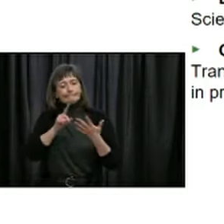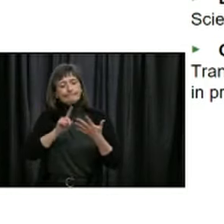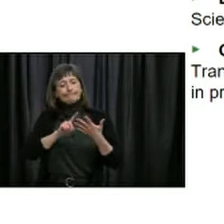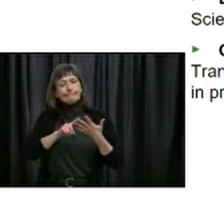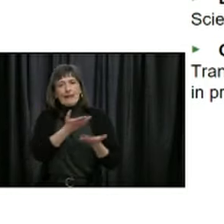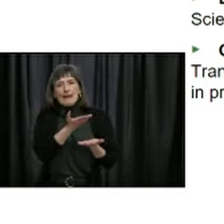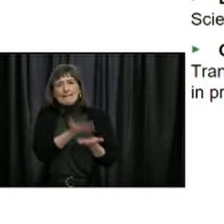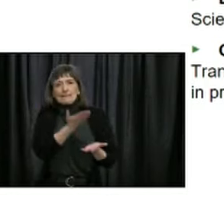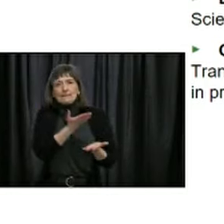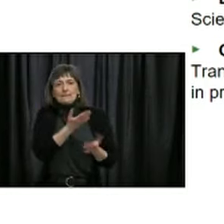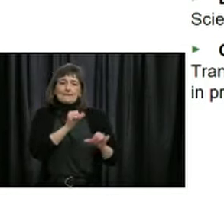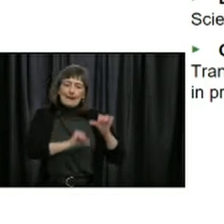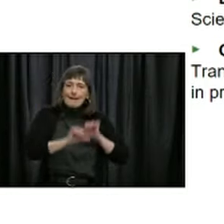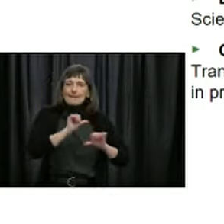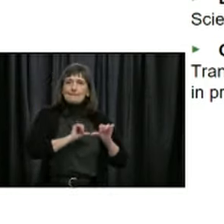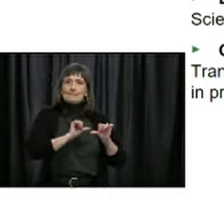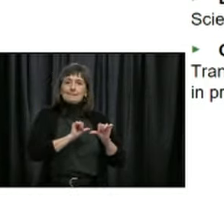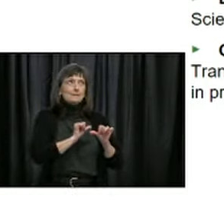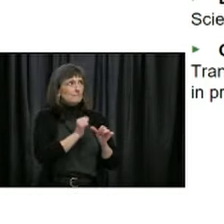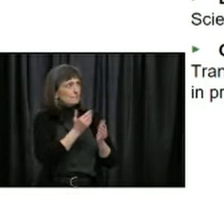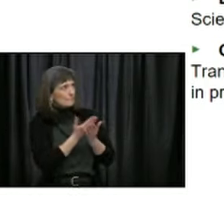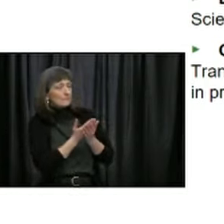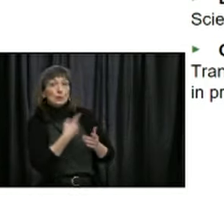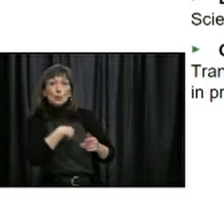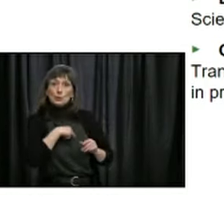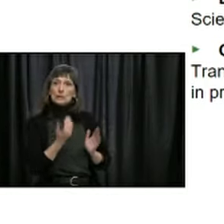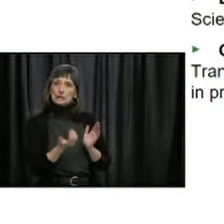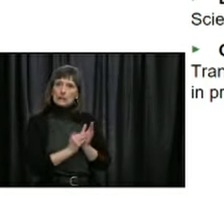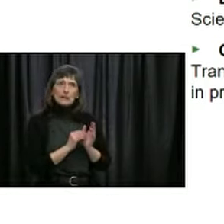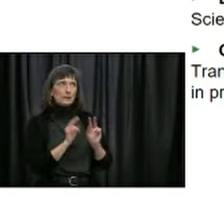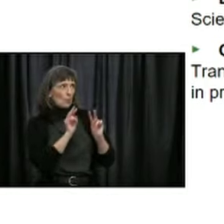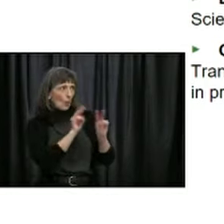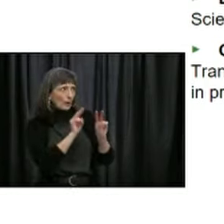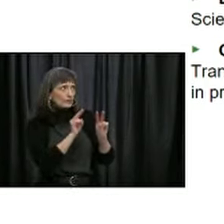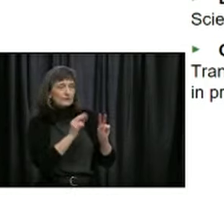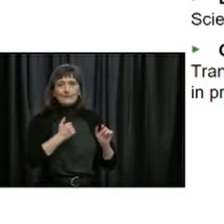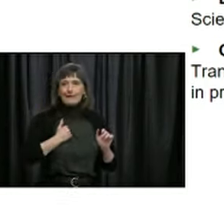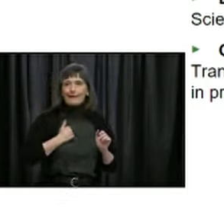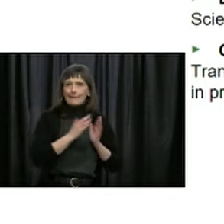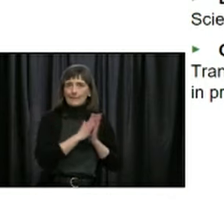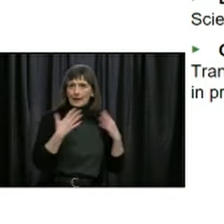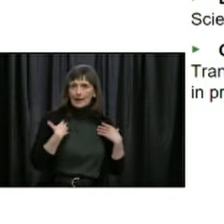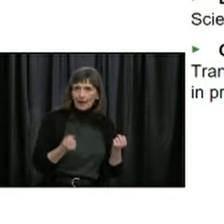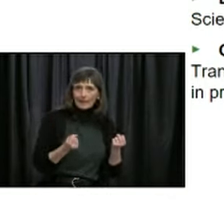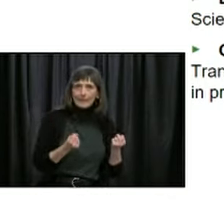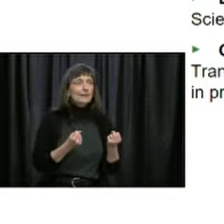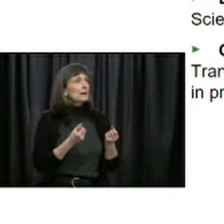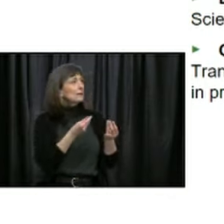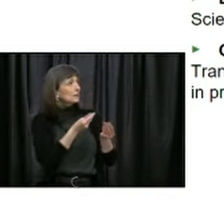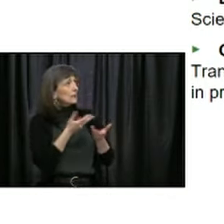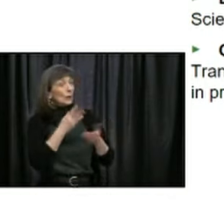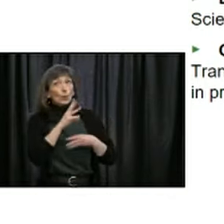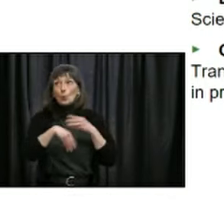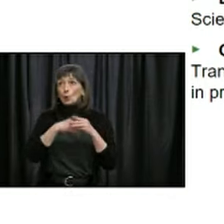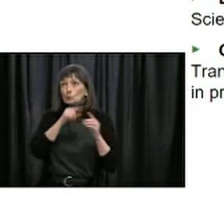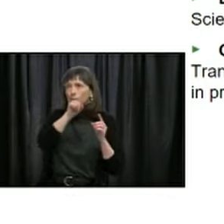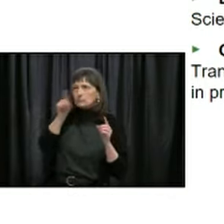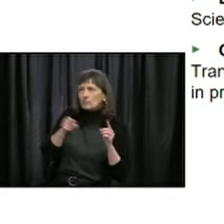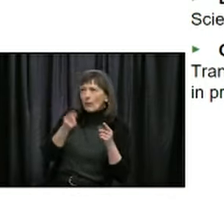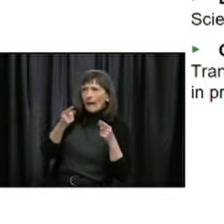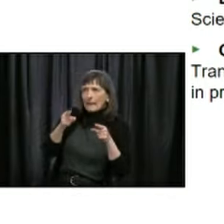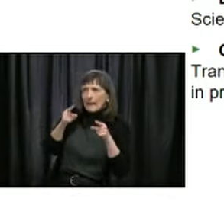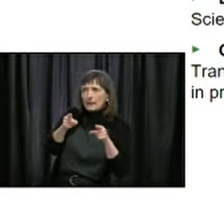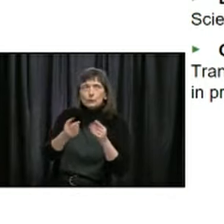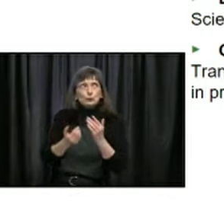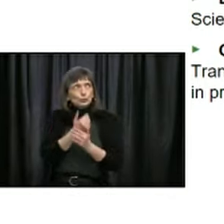evidence. So we'll continue to closely monitor updates from the Public Health Agency of Canada and around the world. And as new